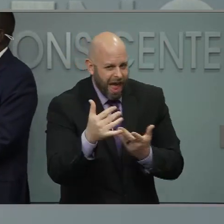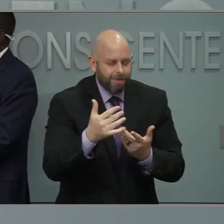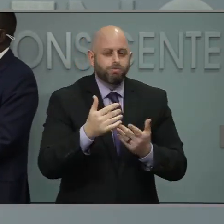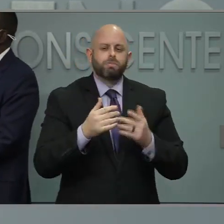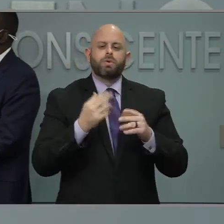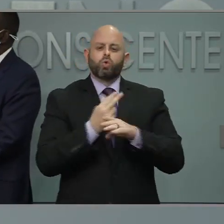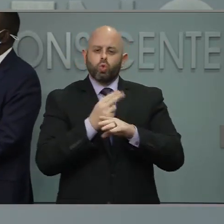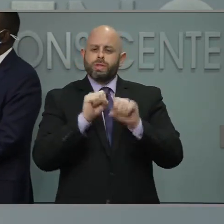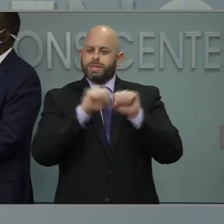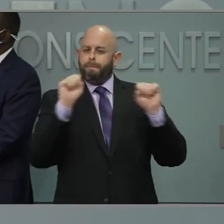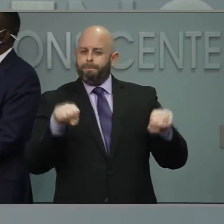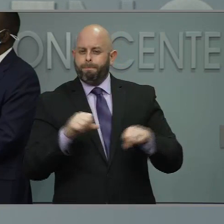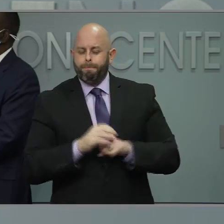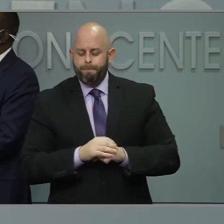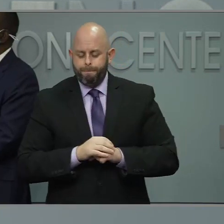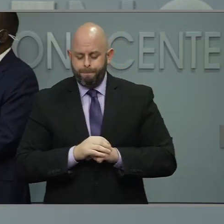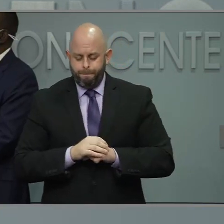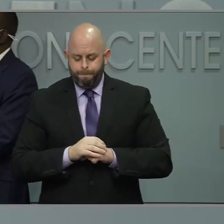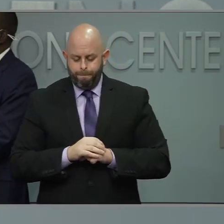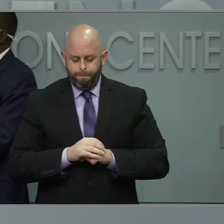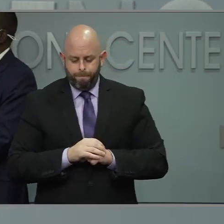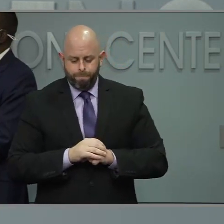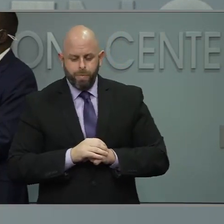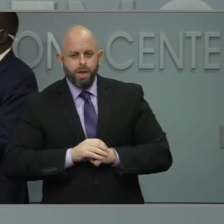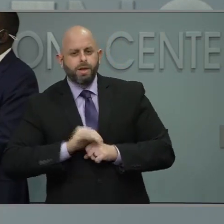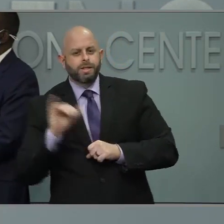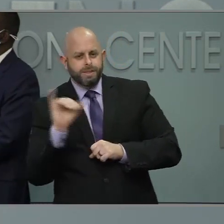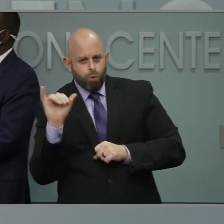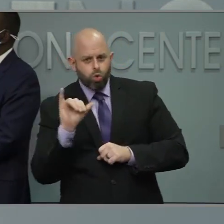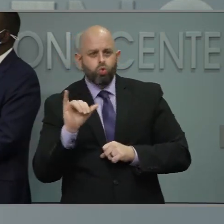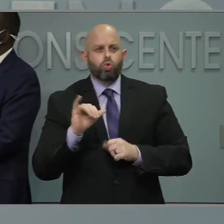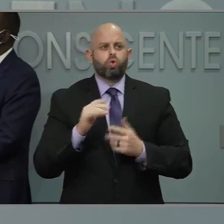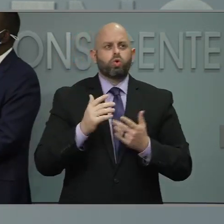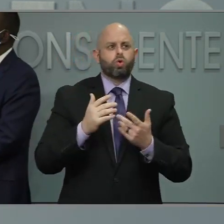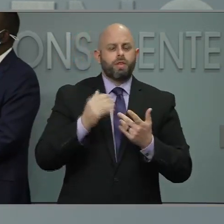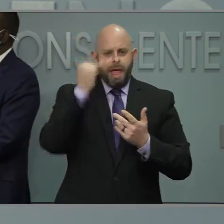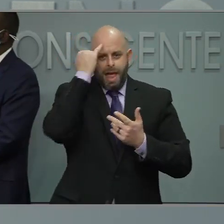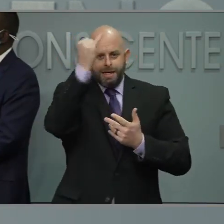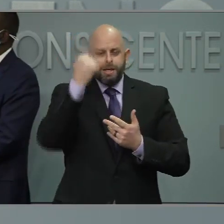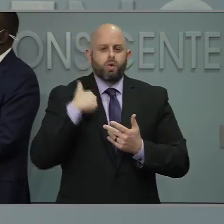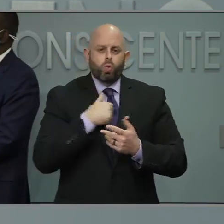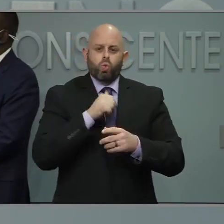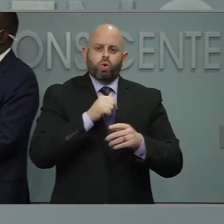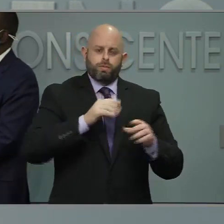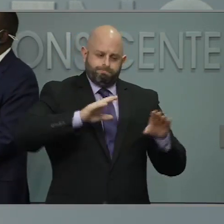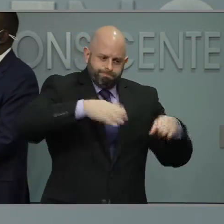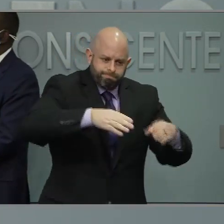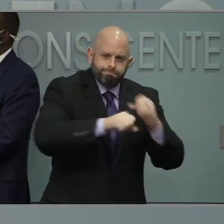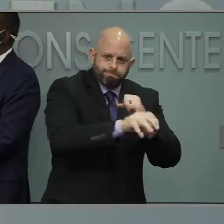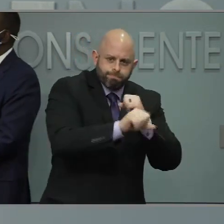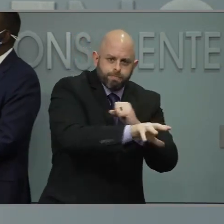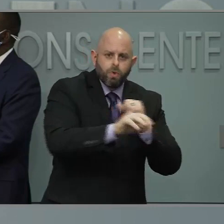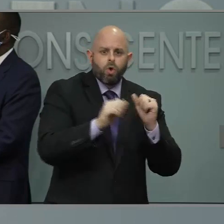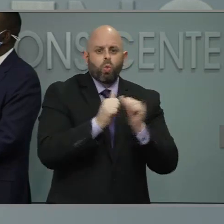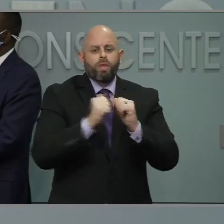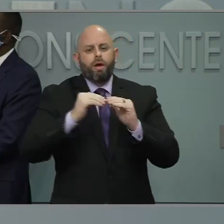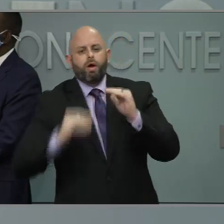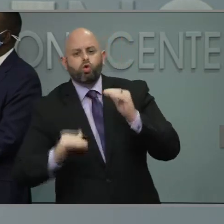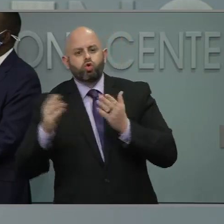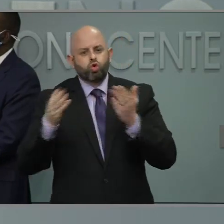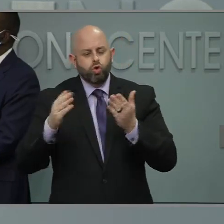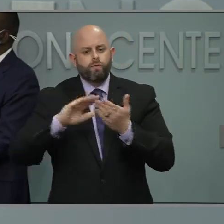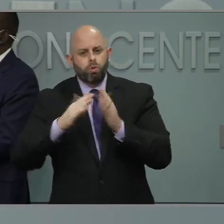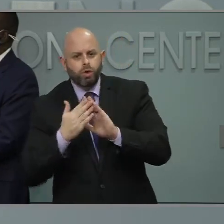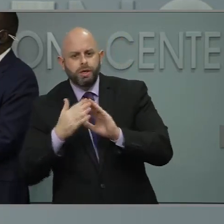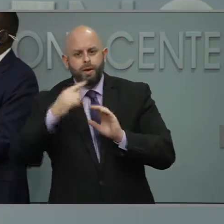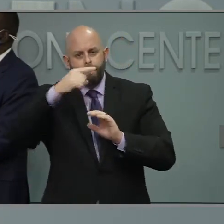kinds of mechanisms we are using to make sure we are reaching our underserved communities, our African-American, Hispanic, Latinx community,